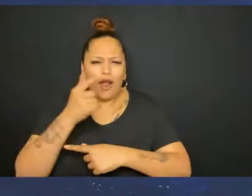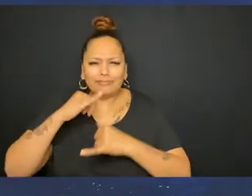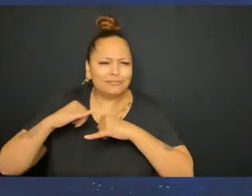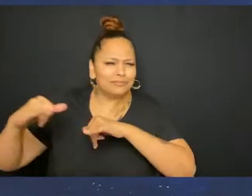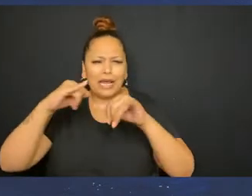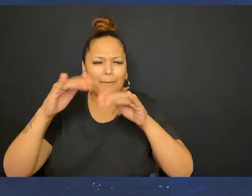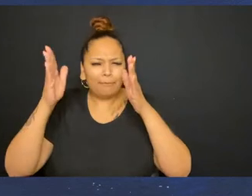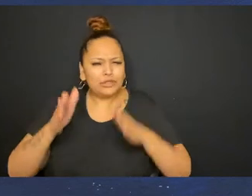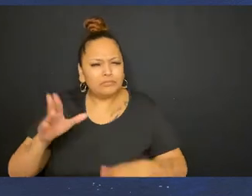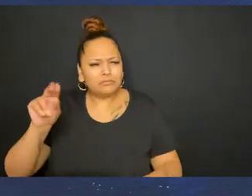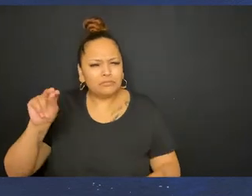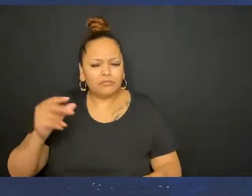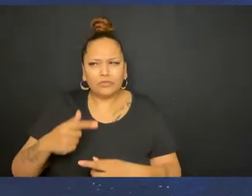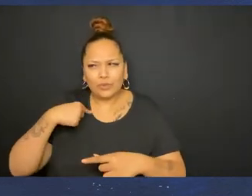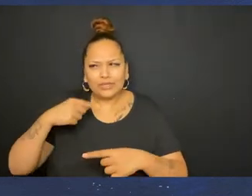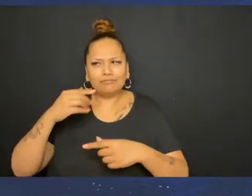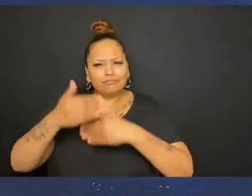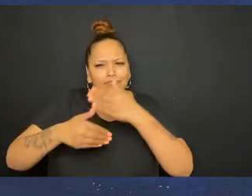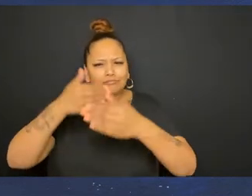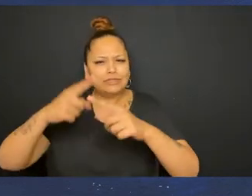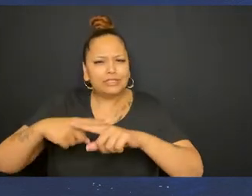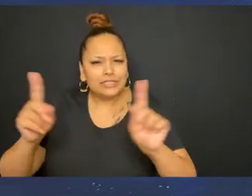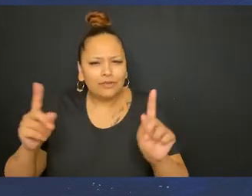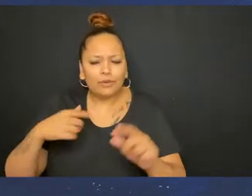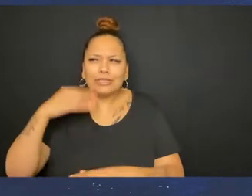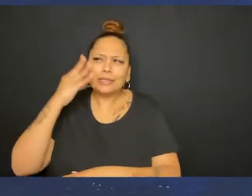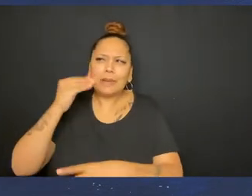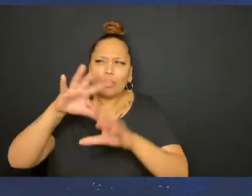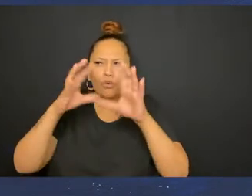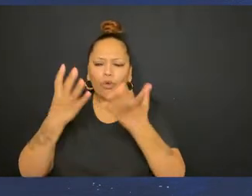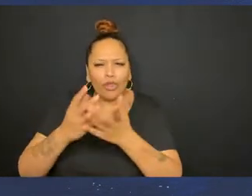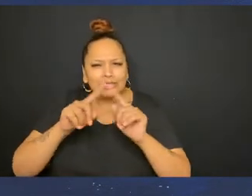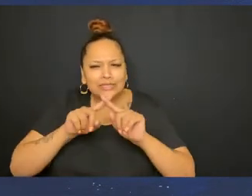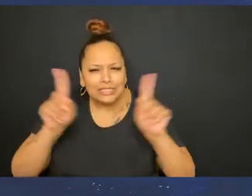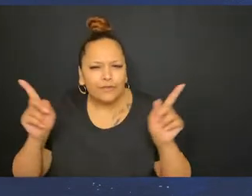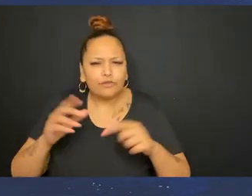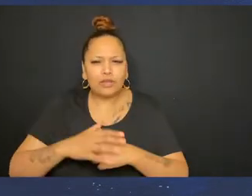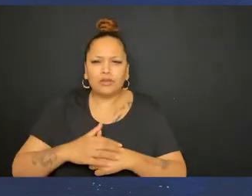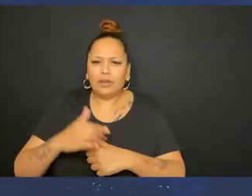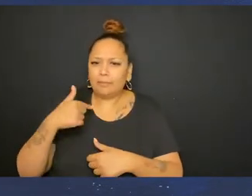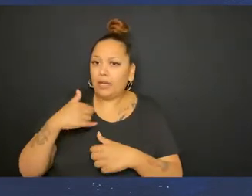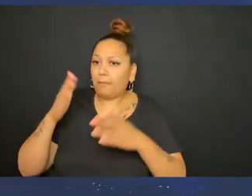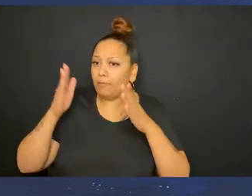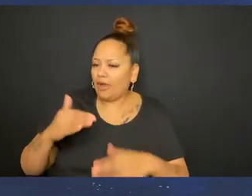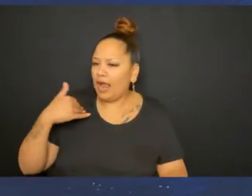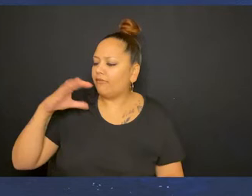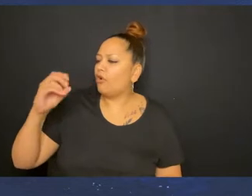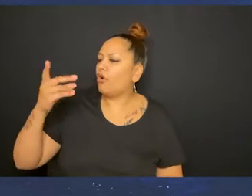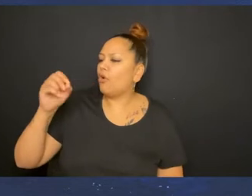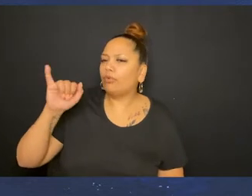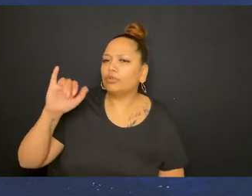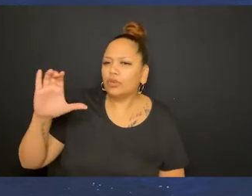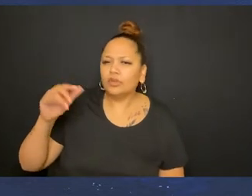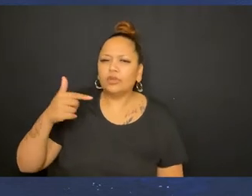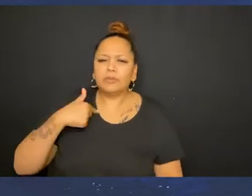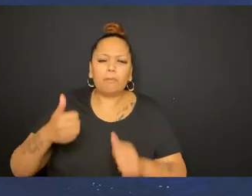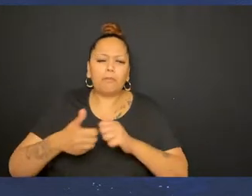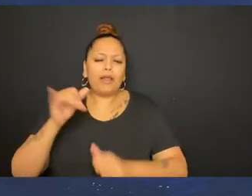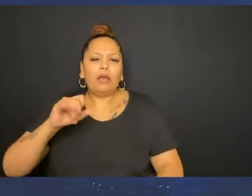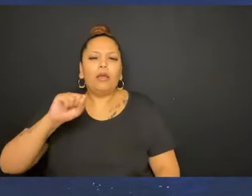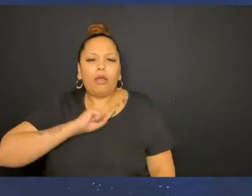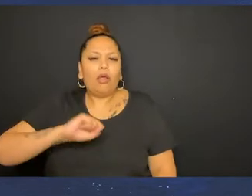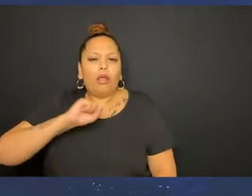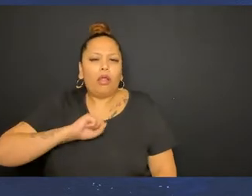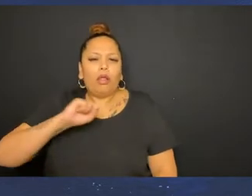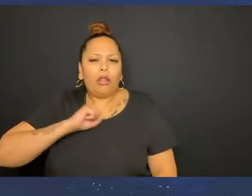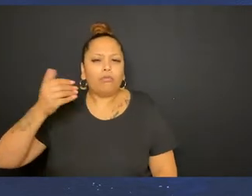ethnicities We're not all the same person We move differently We experience the world differently Because I'm a person with a chronic cough